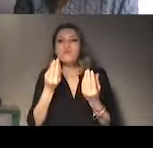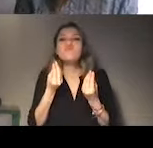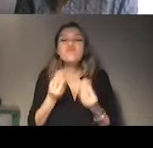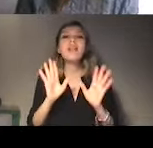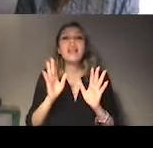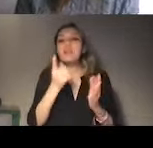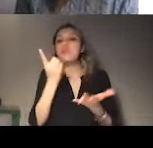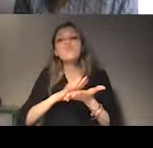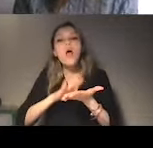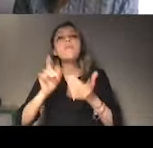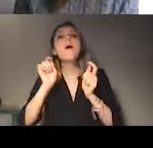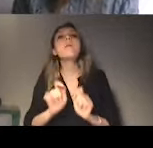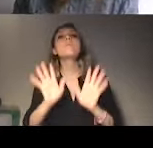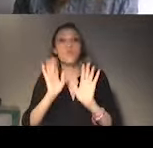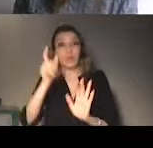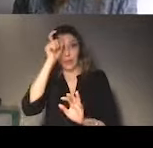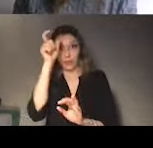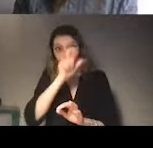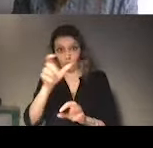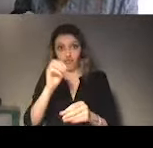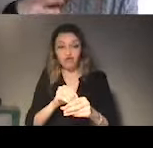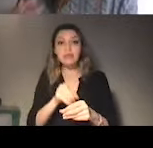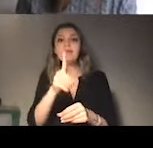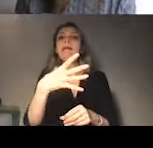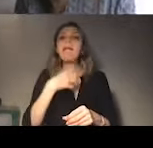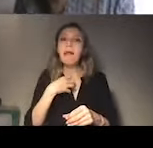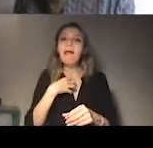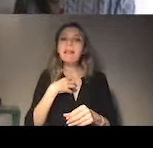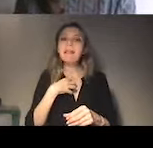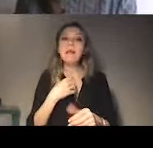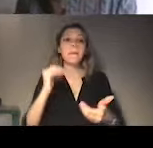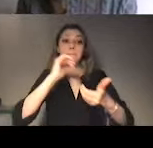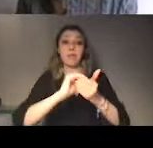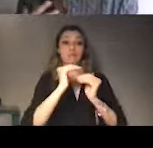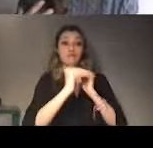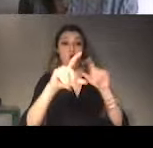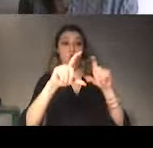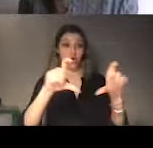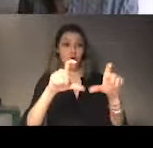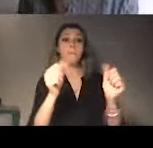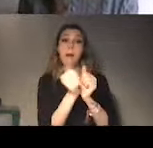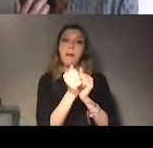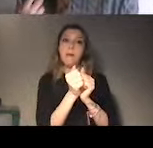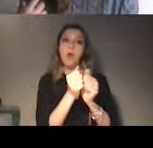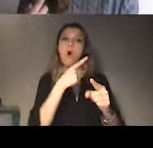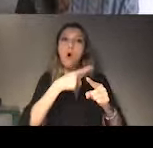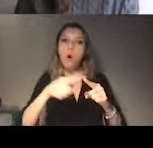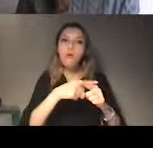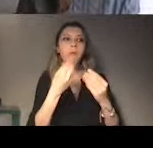UN agencies at the national level, develop programs that can integrate